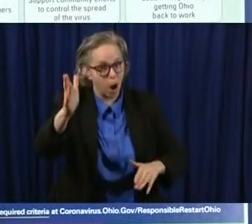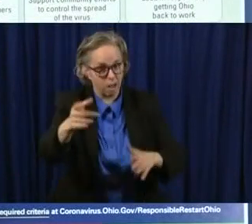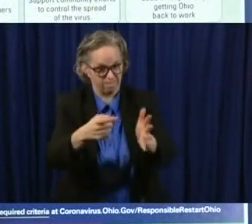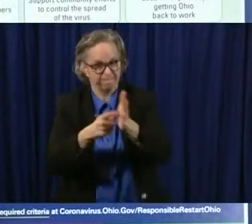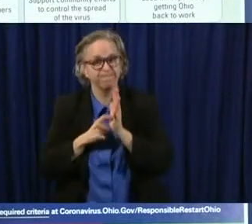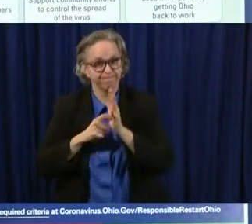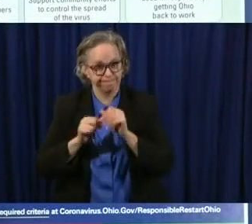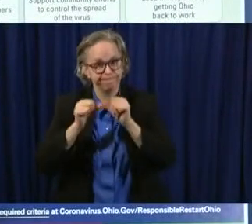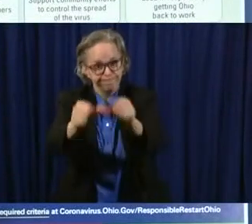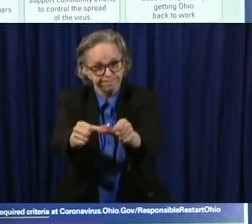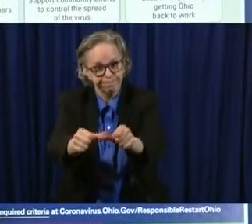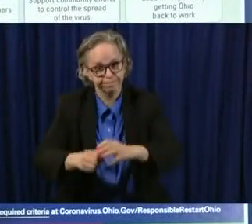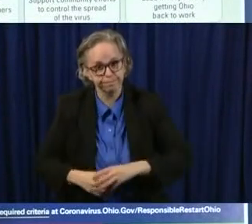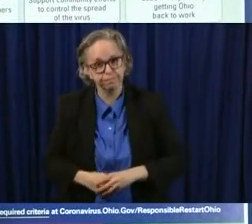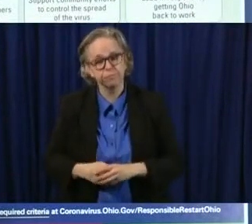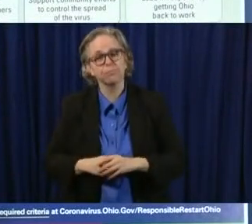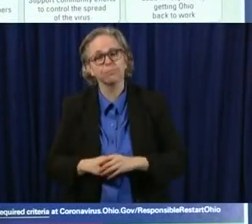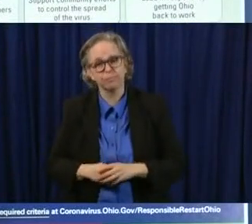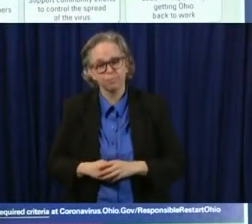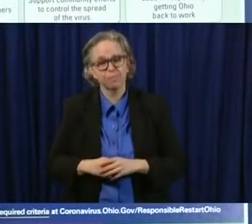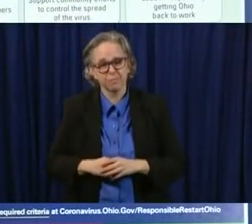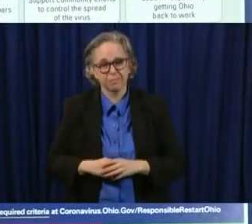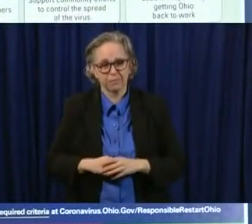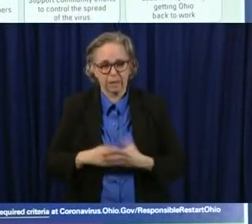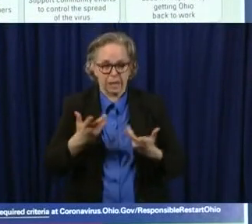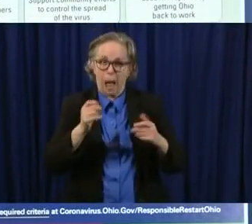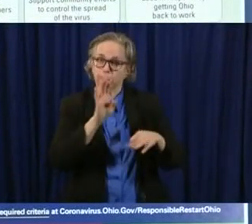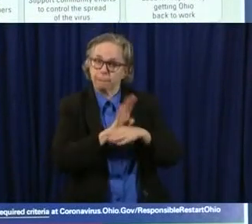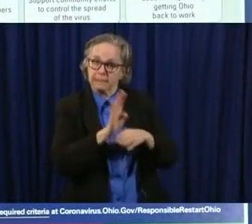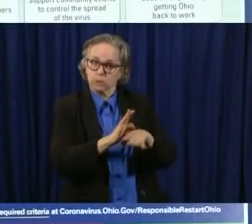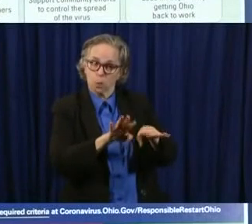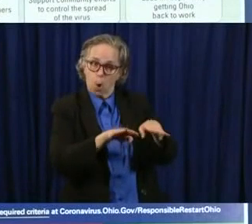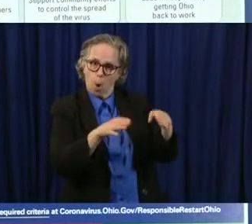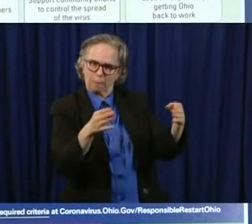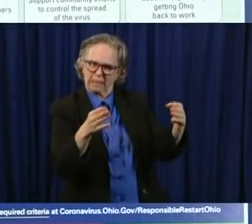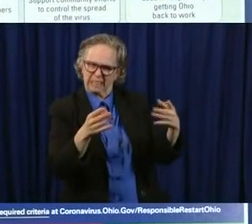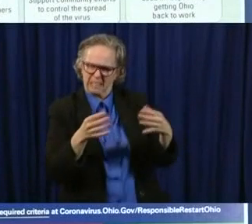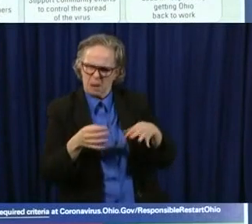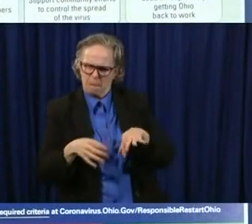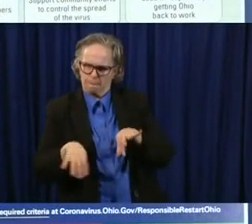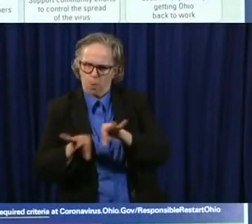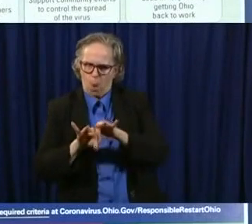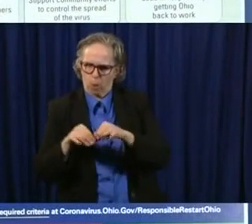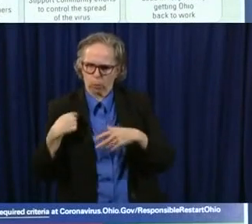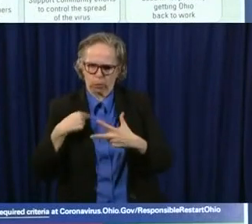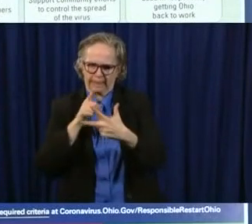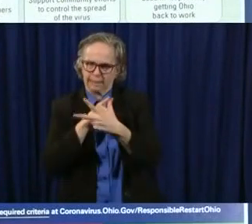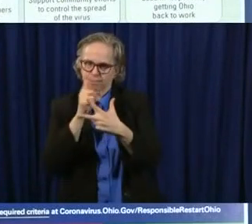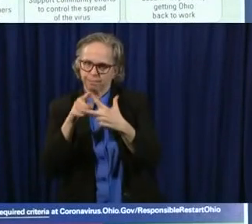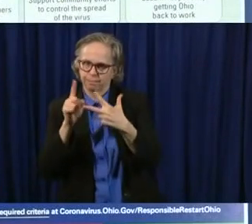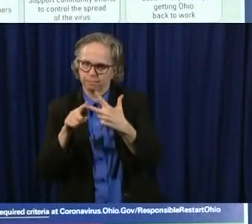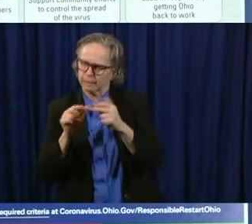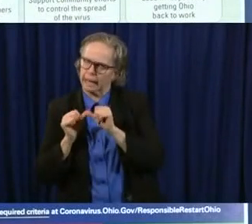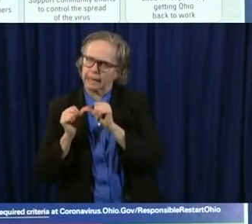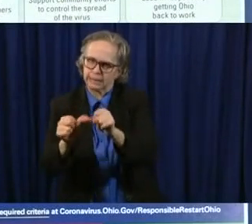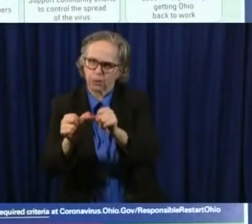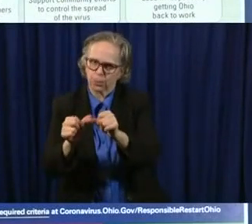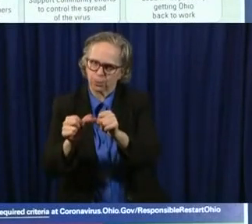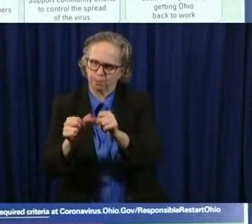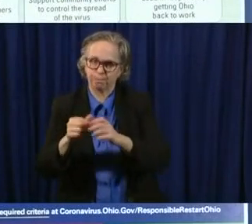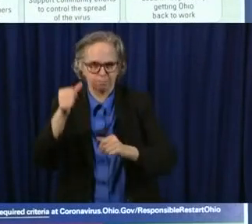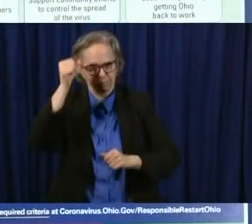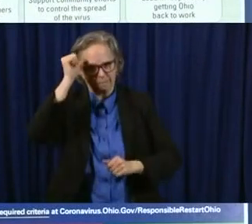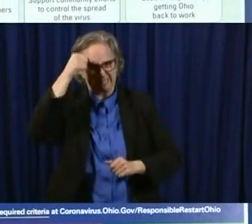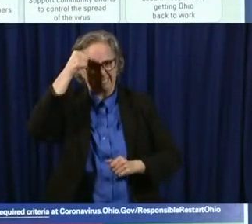we start moving forward in the economy. I had a conversation. And first of want to